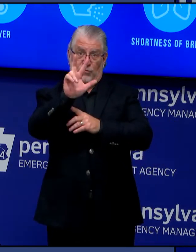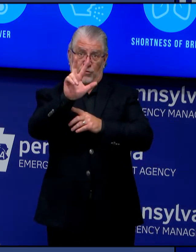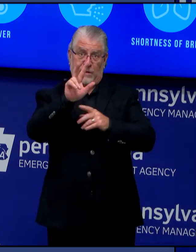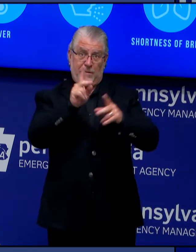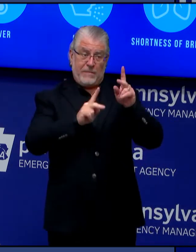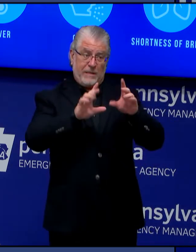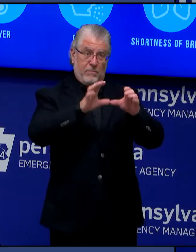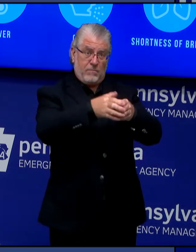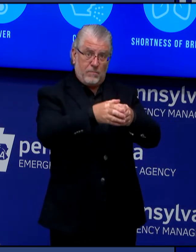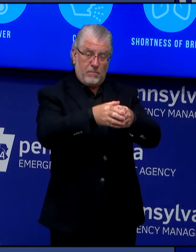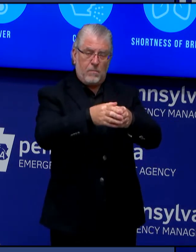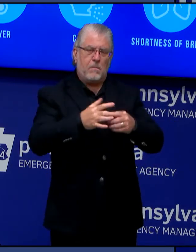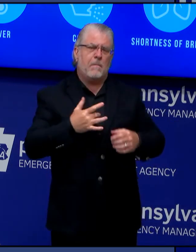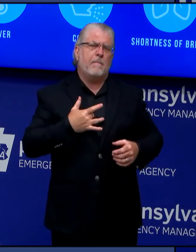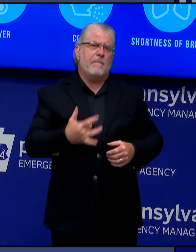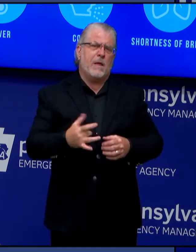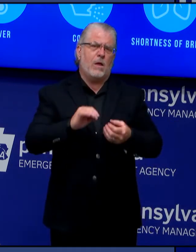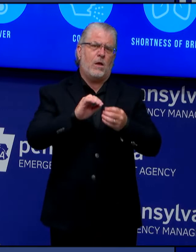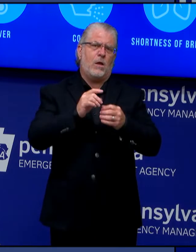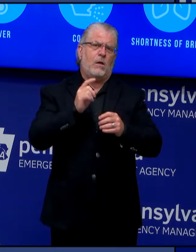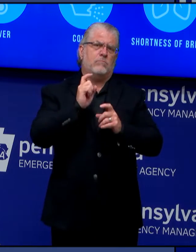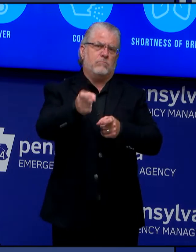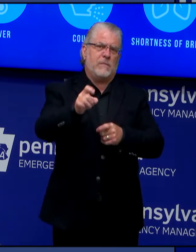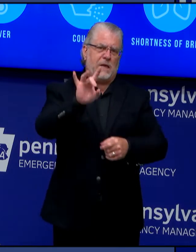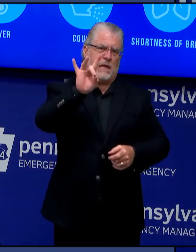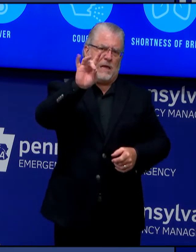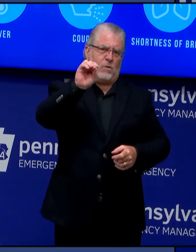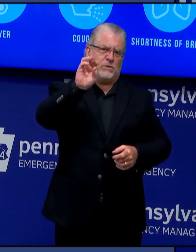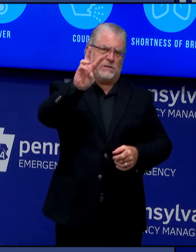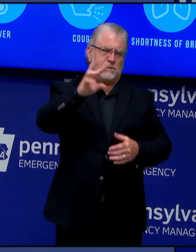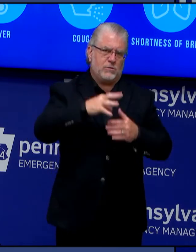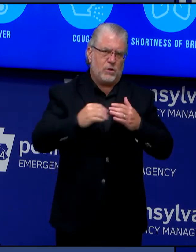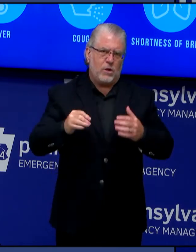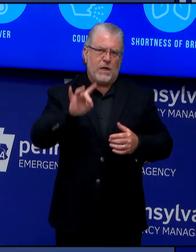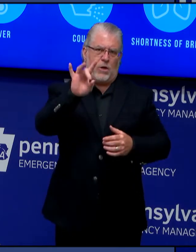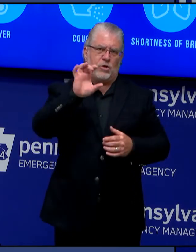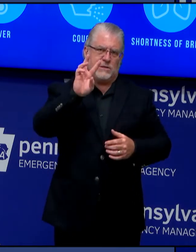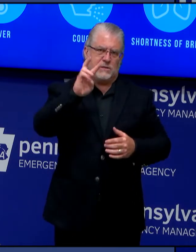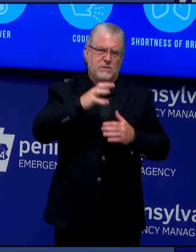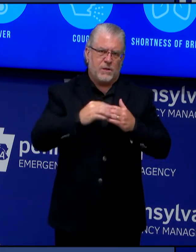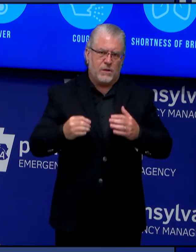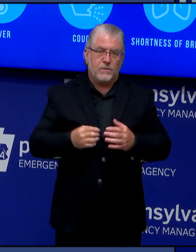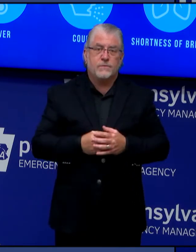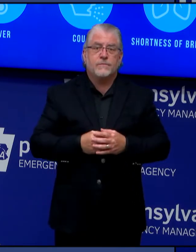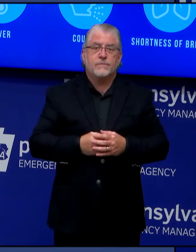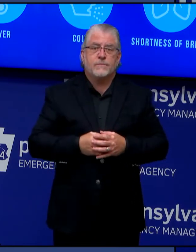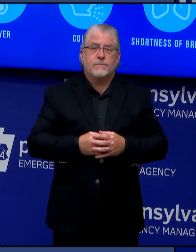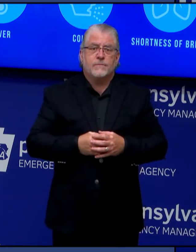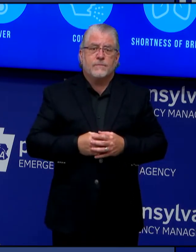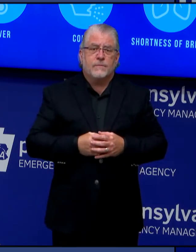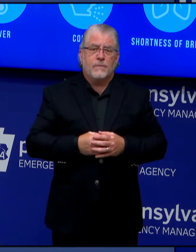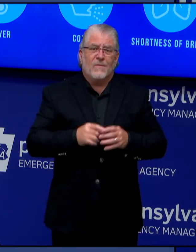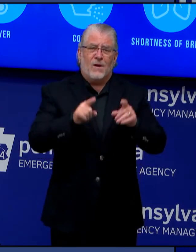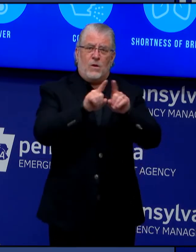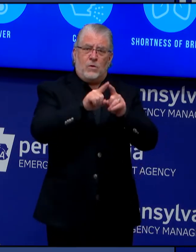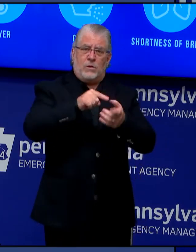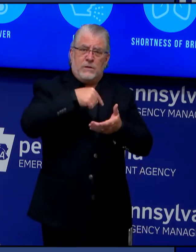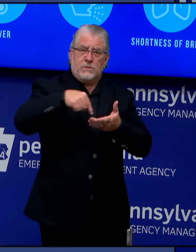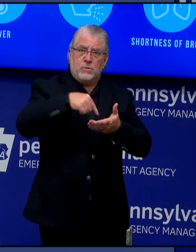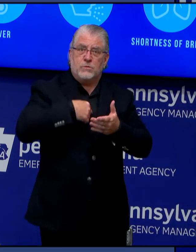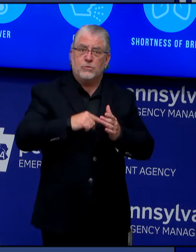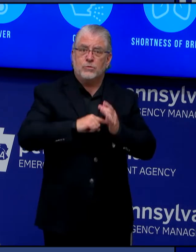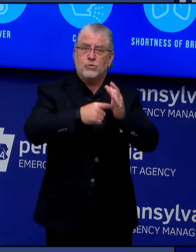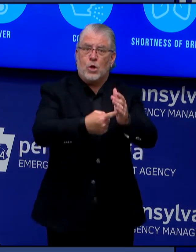week, we've begun distributing food assistance dollars to families with school-aged children through a new program called the Pandemic Electronic